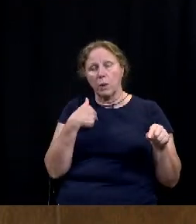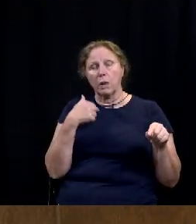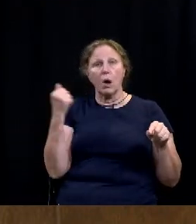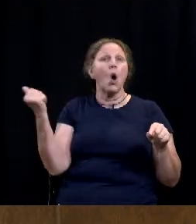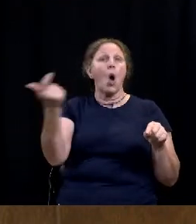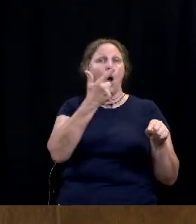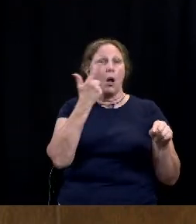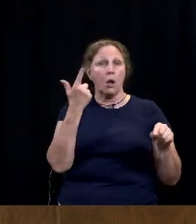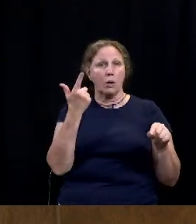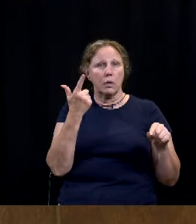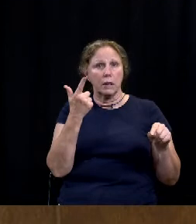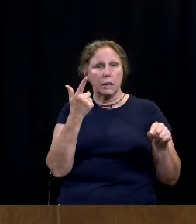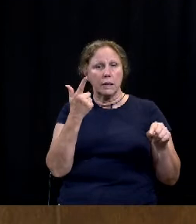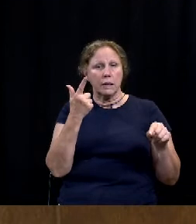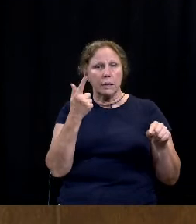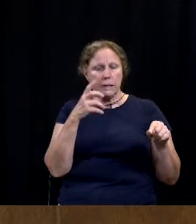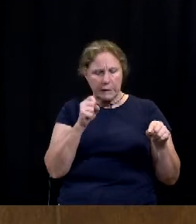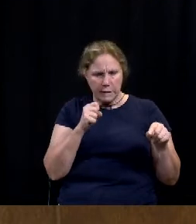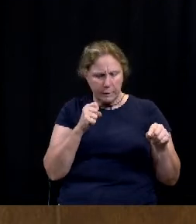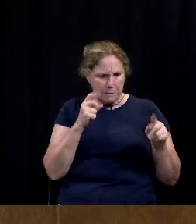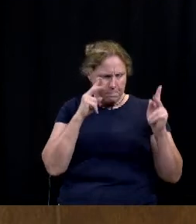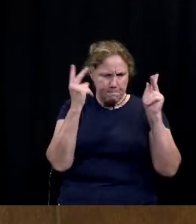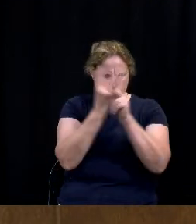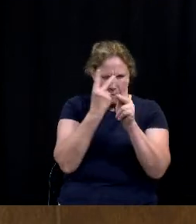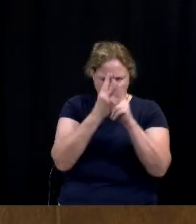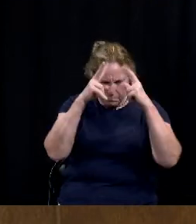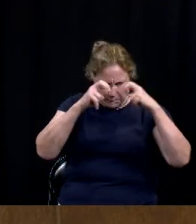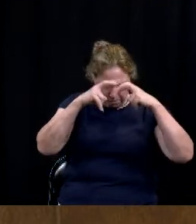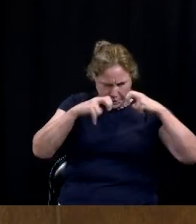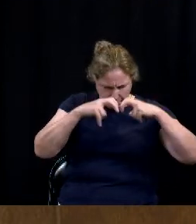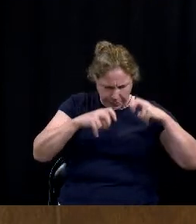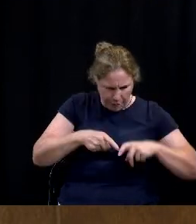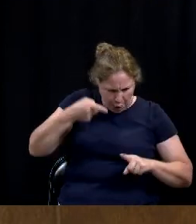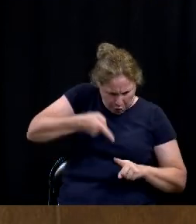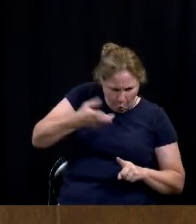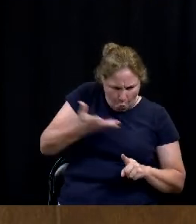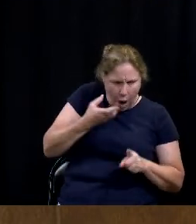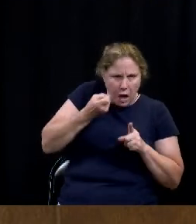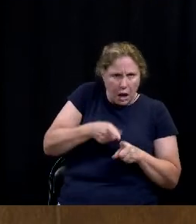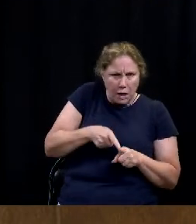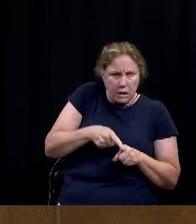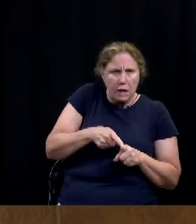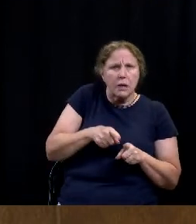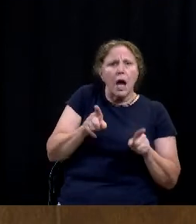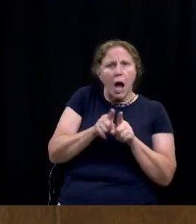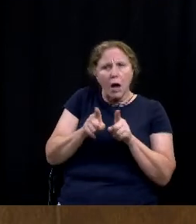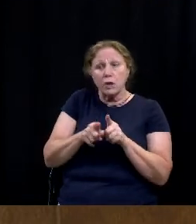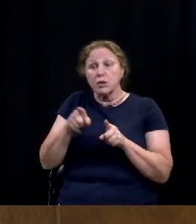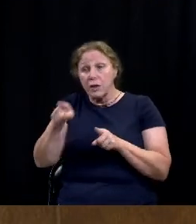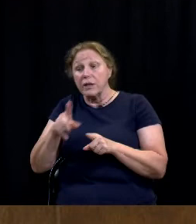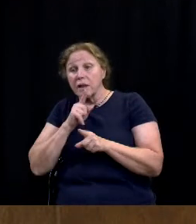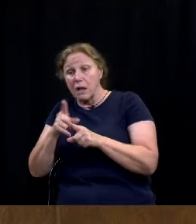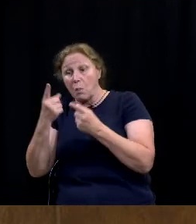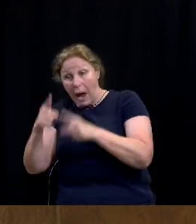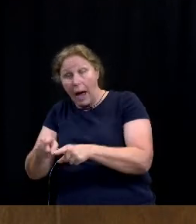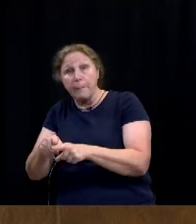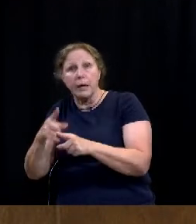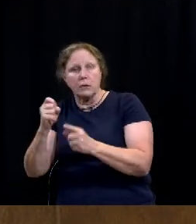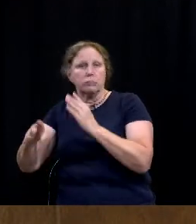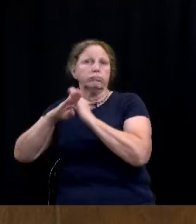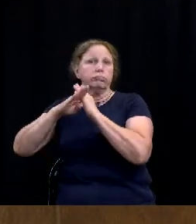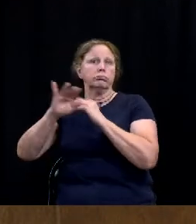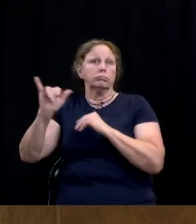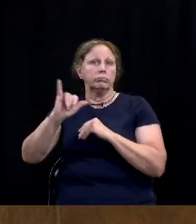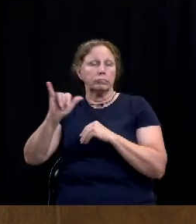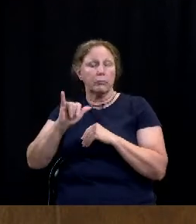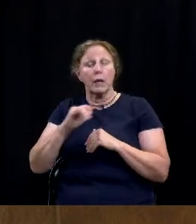really bear down and get to the root um as well as find efforts to quell the actual acts so you know i'm